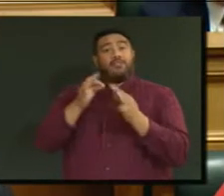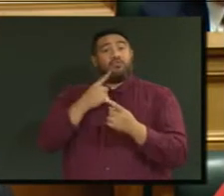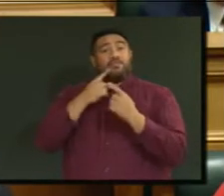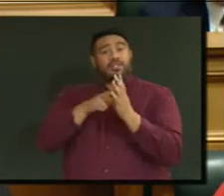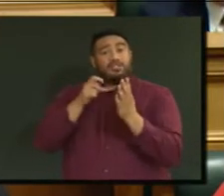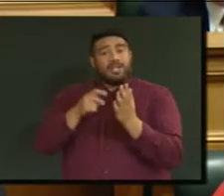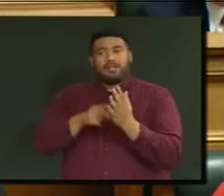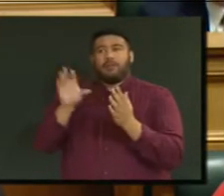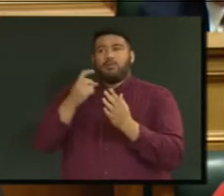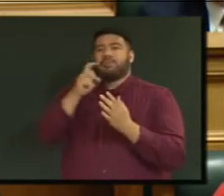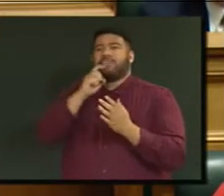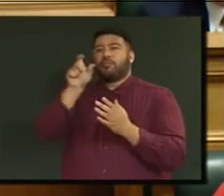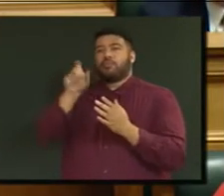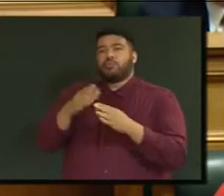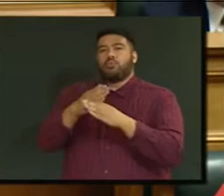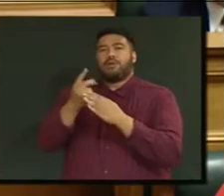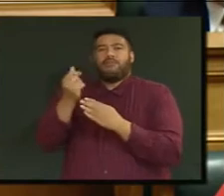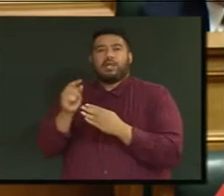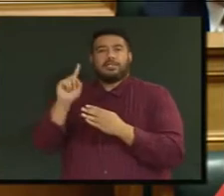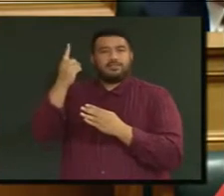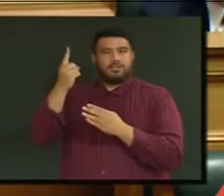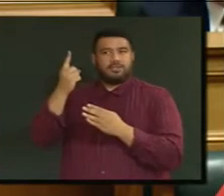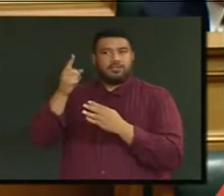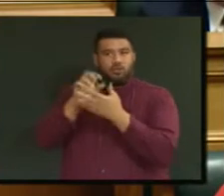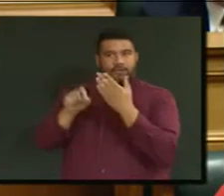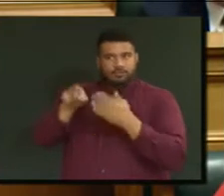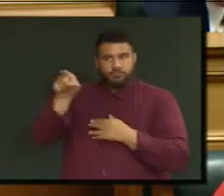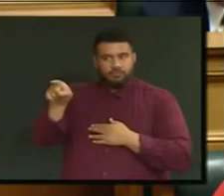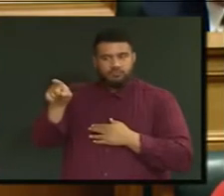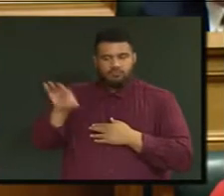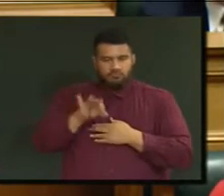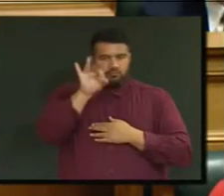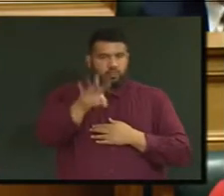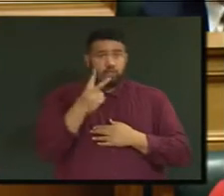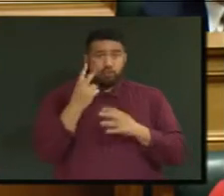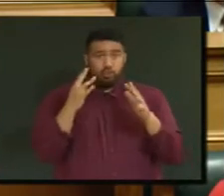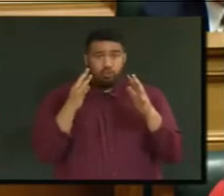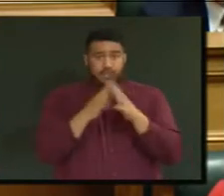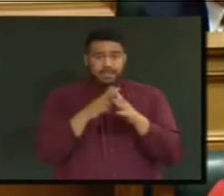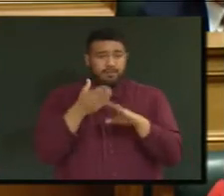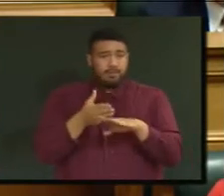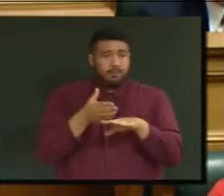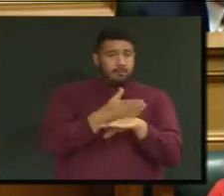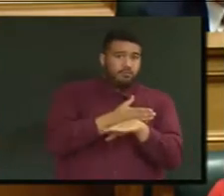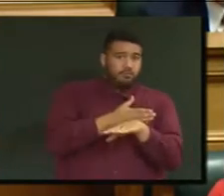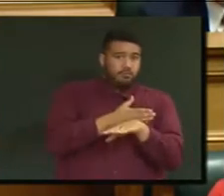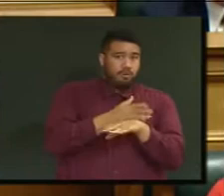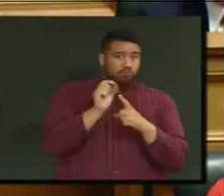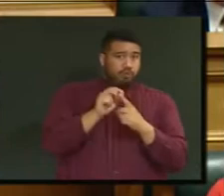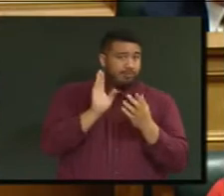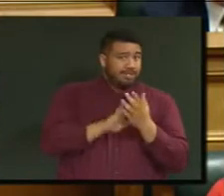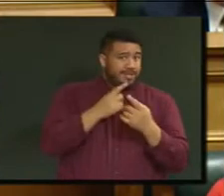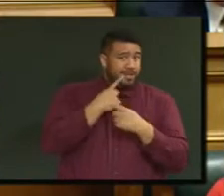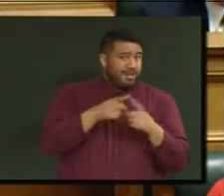Minister's office floating the idea for the infrastructure fund just two weeks before the Prime Minister